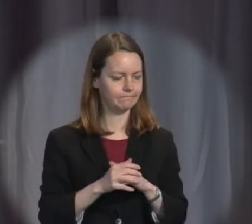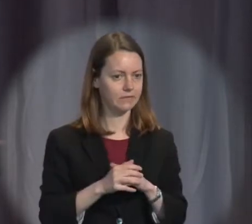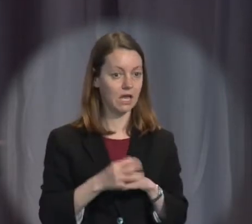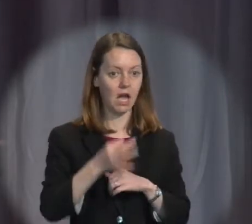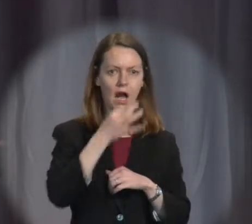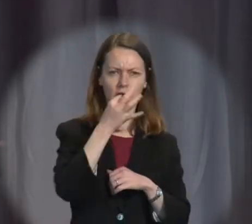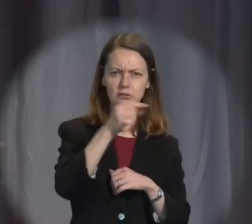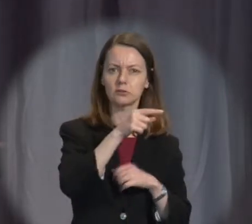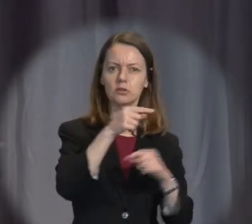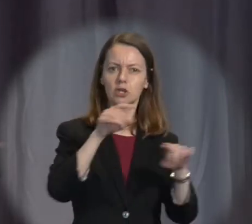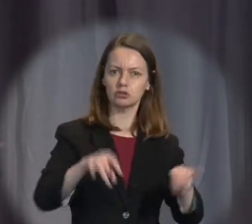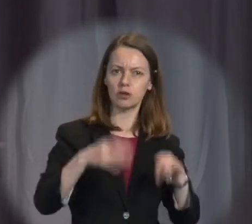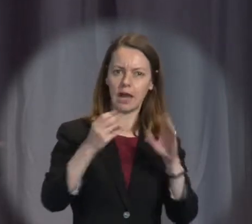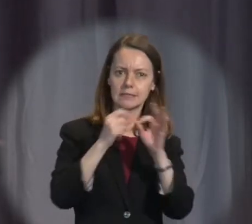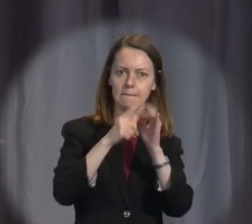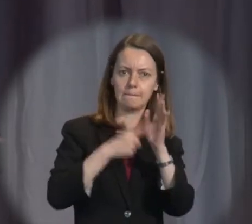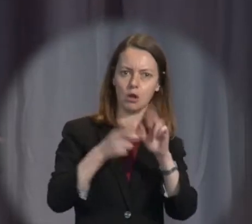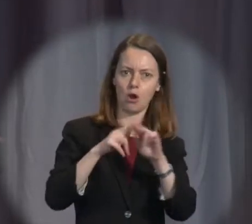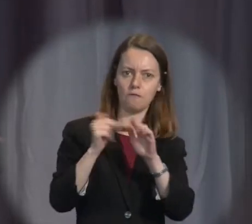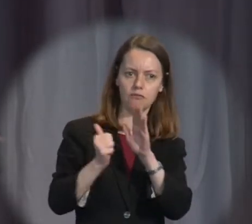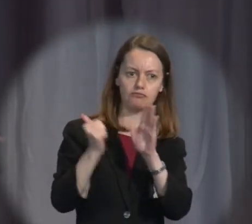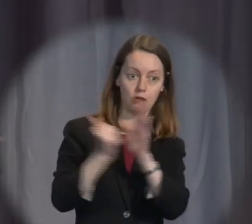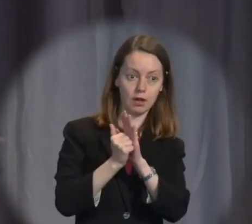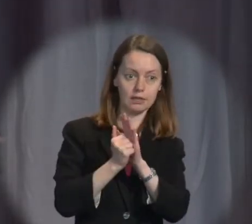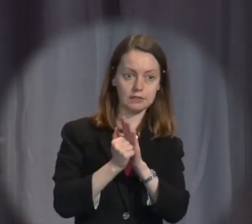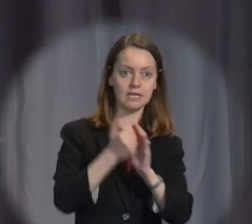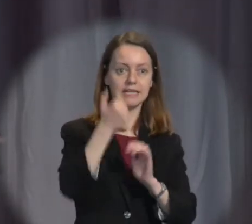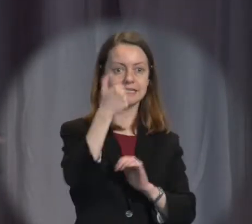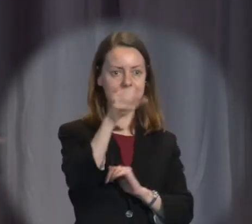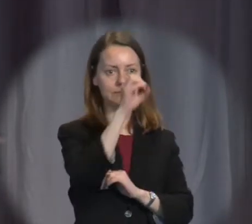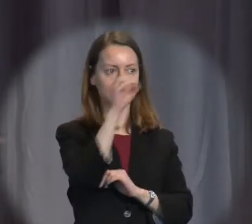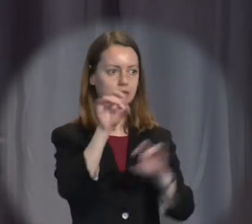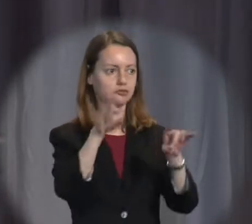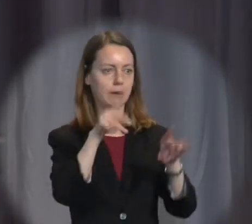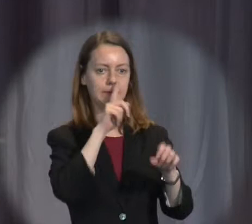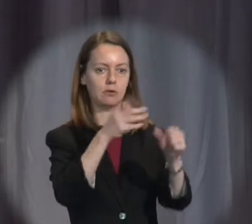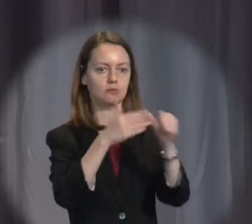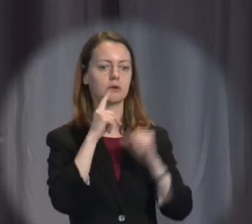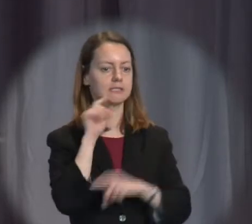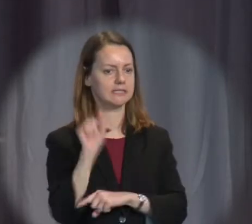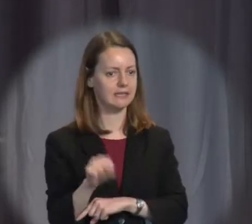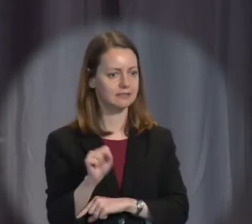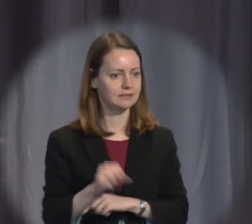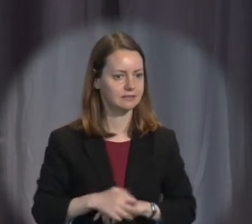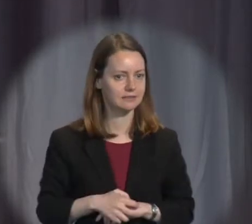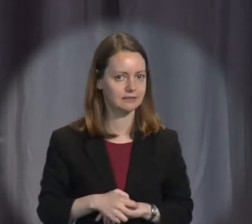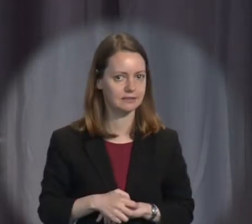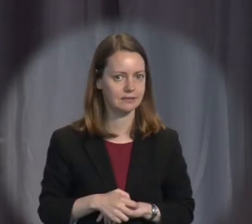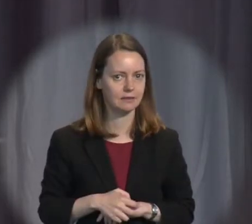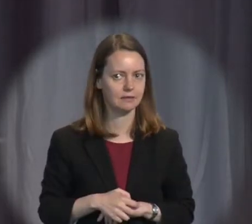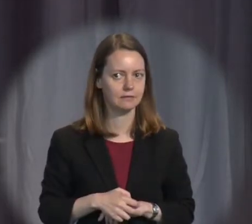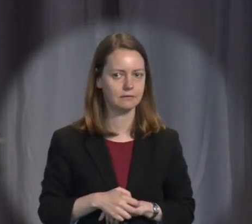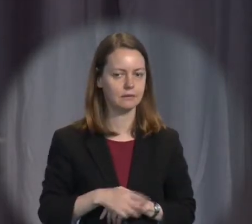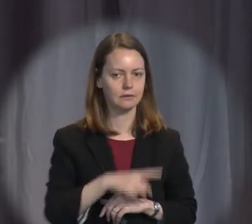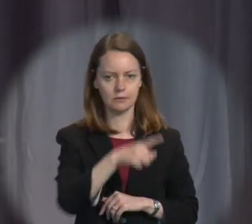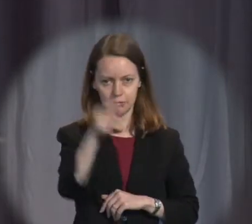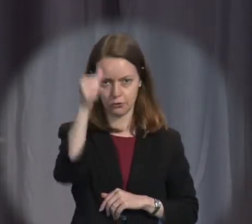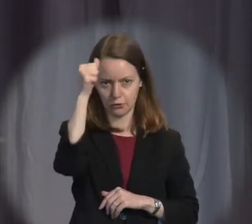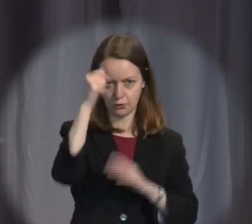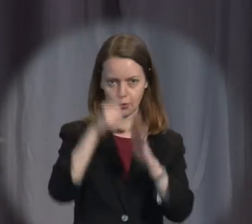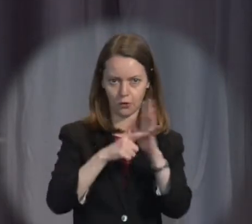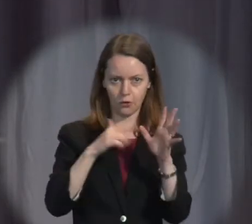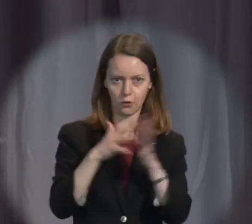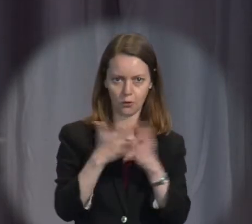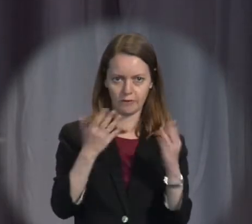60% of Australians said yes. It seems that we learn more about the law from American television programs